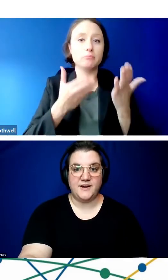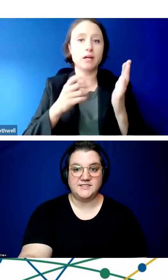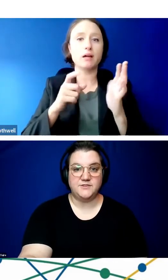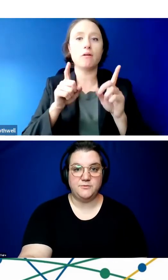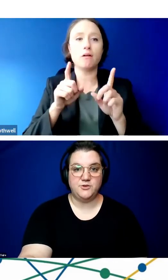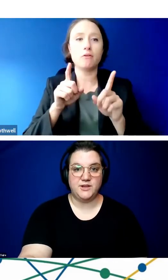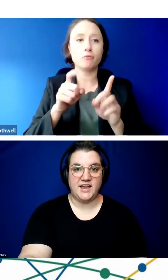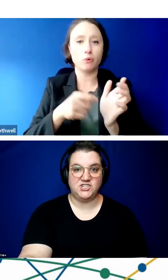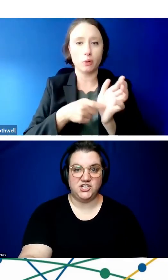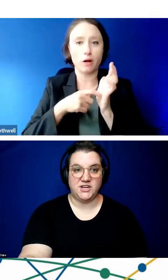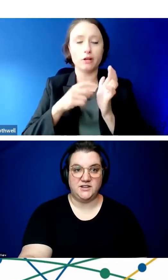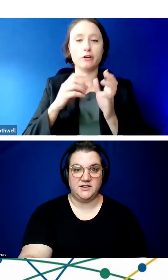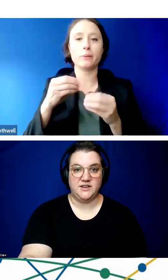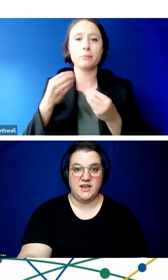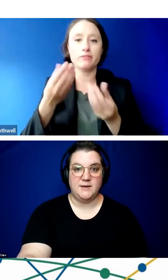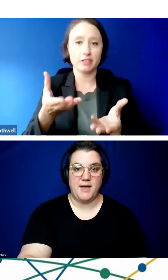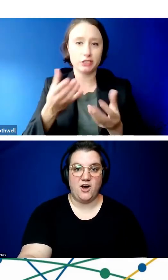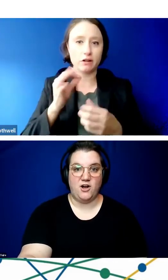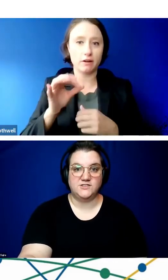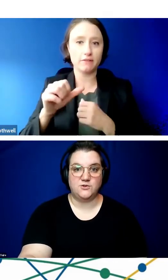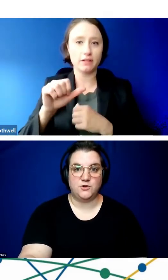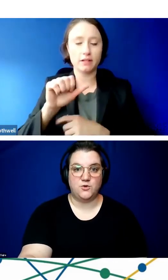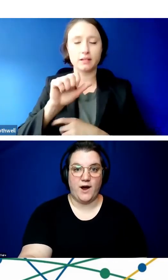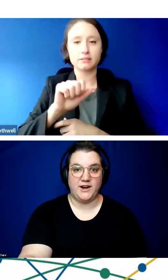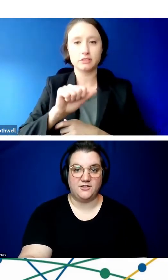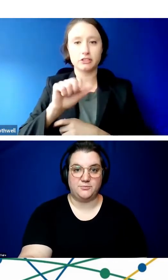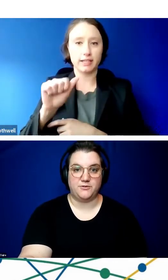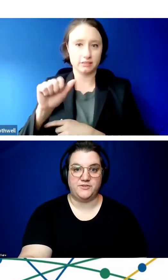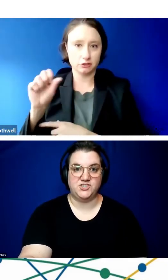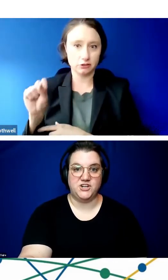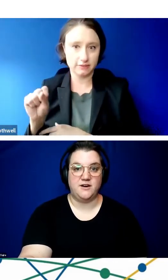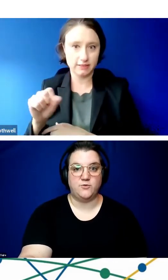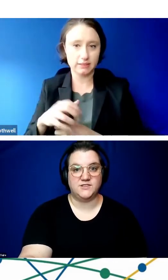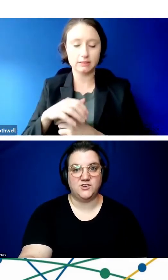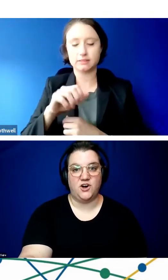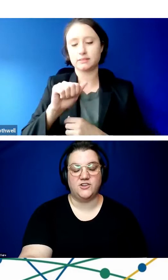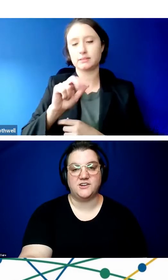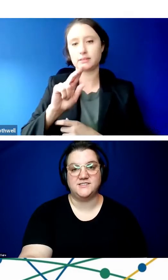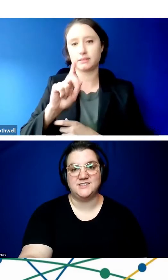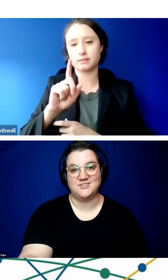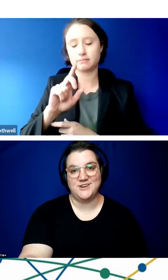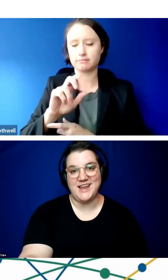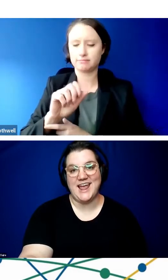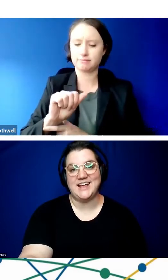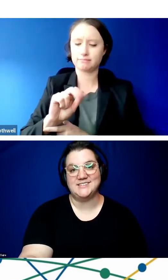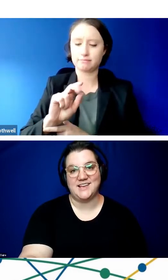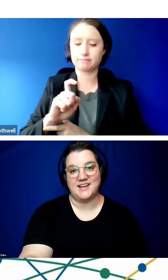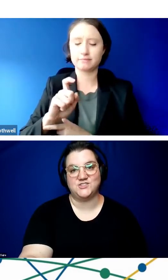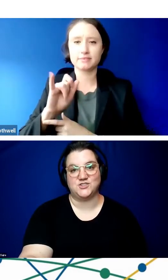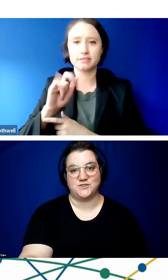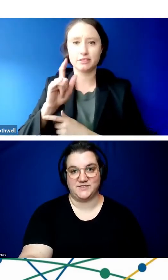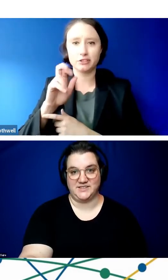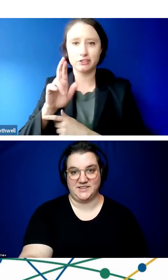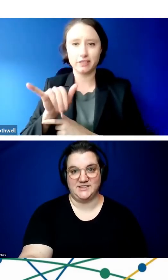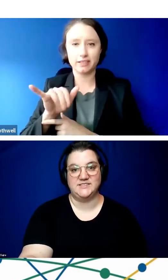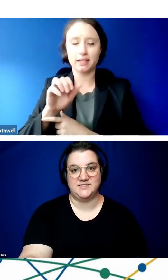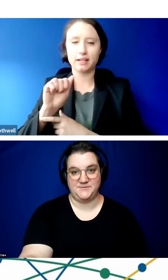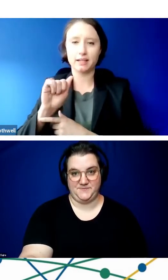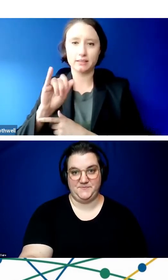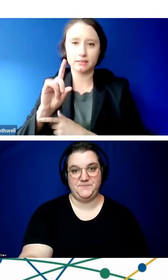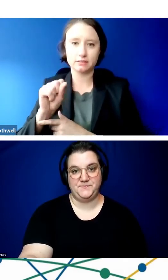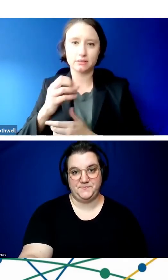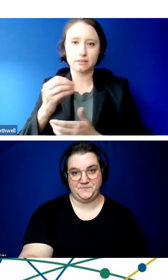Effective communication may also require the provision of what's called auxiliary aids and services.